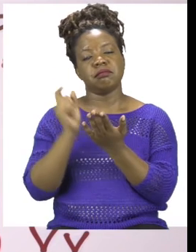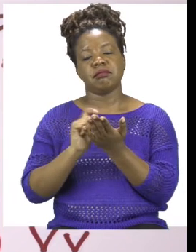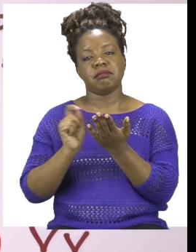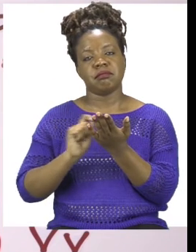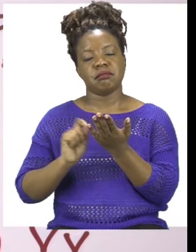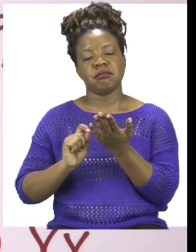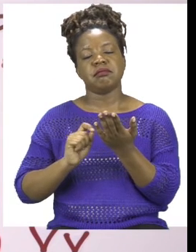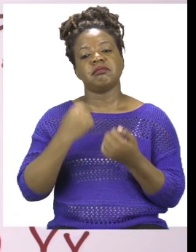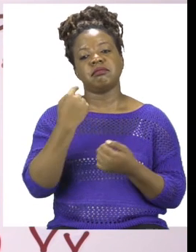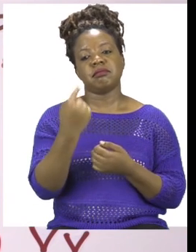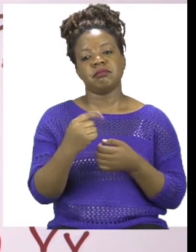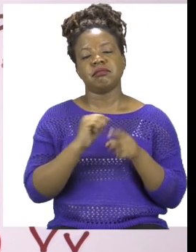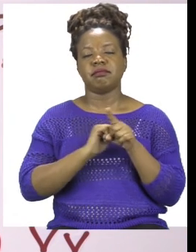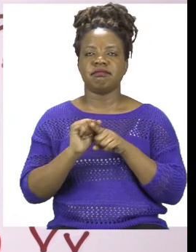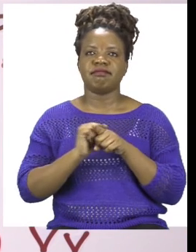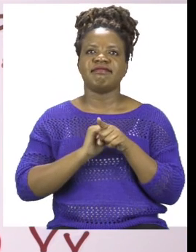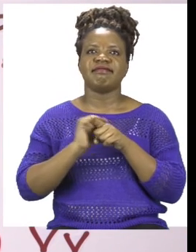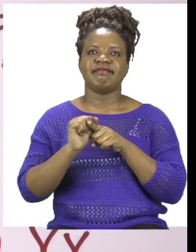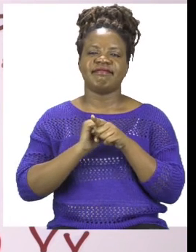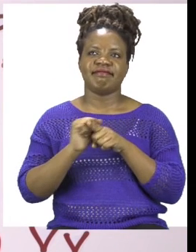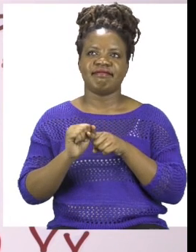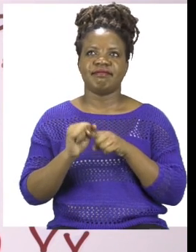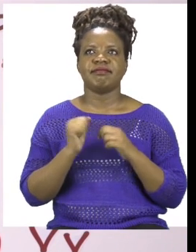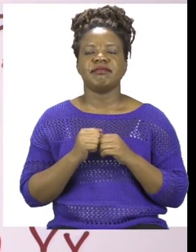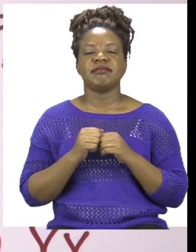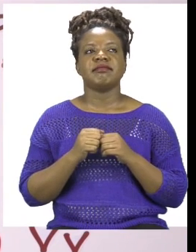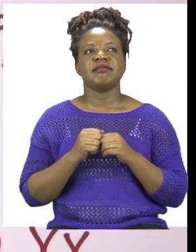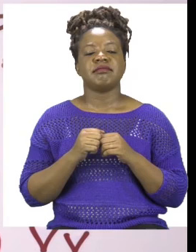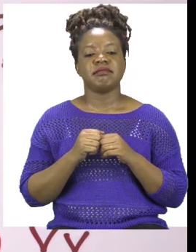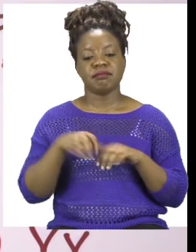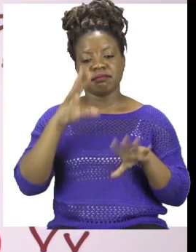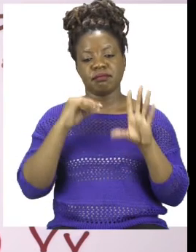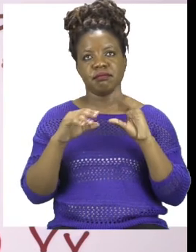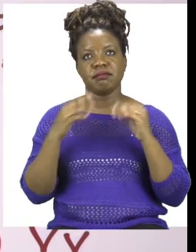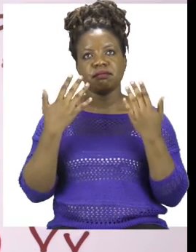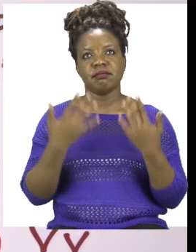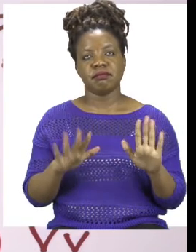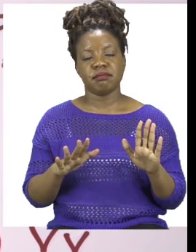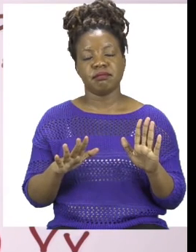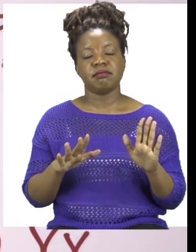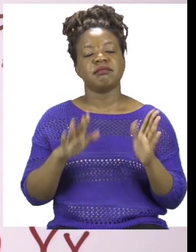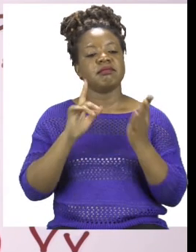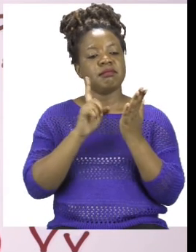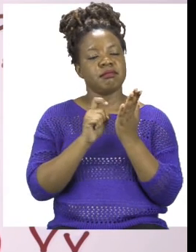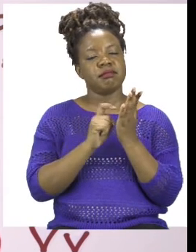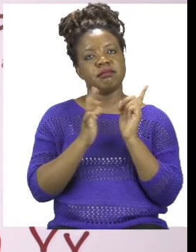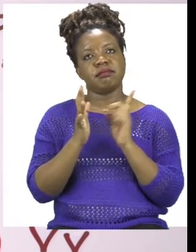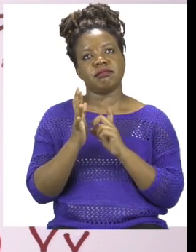practice, practice, practice. Now that we are done with our lesson, we need to sanitize.